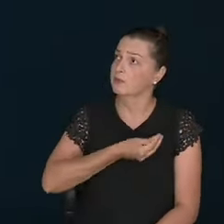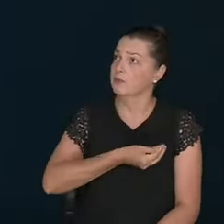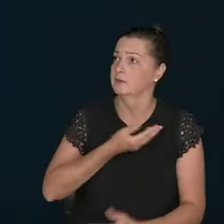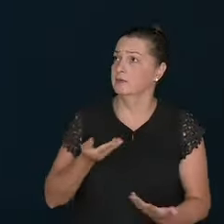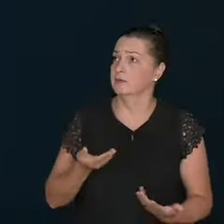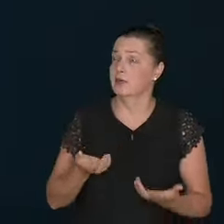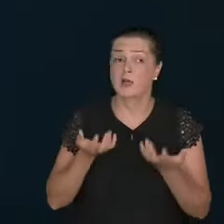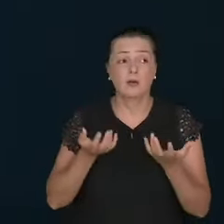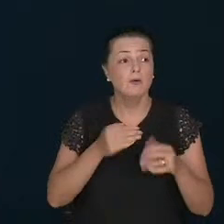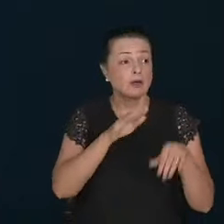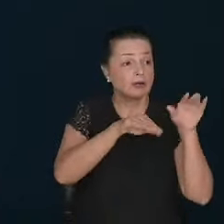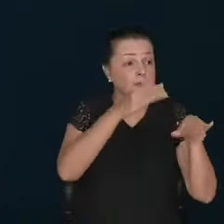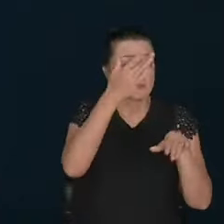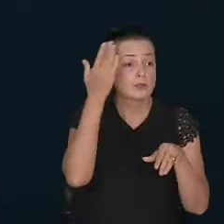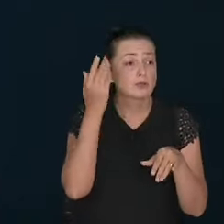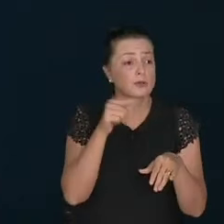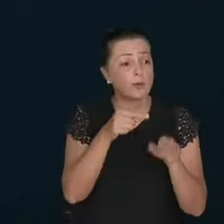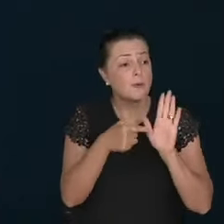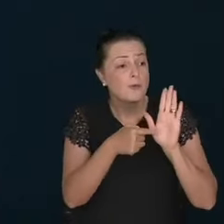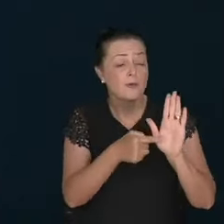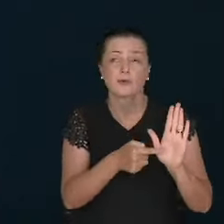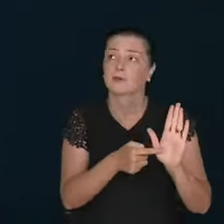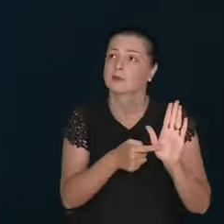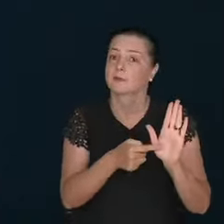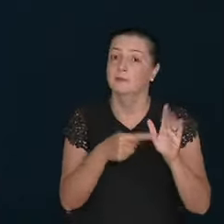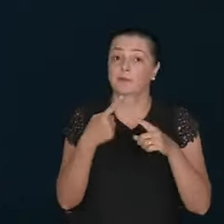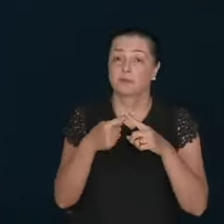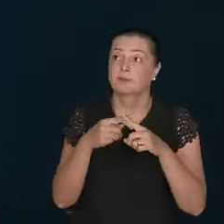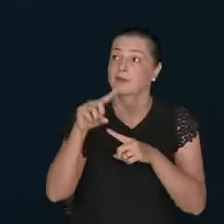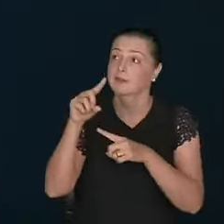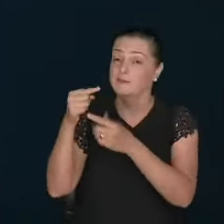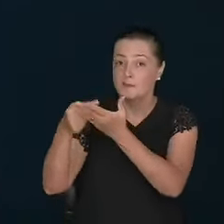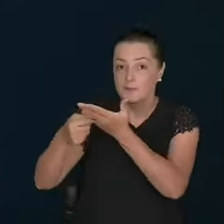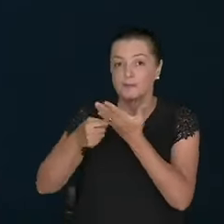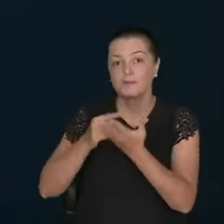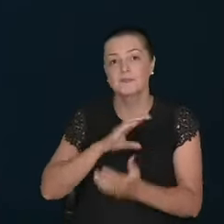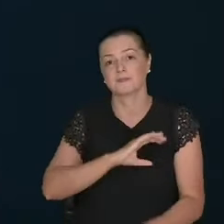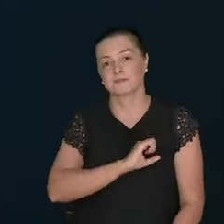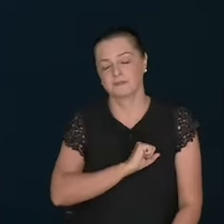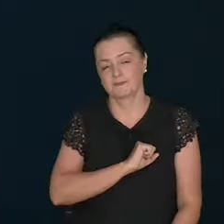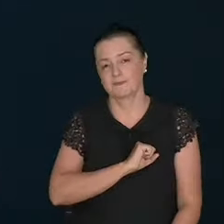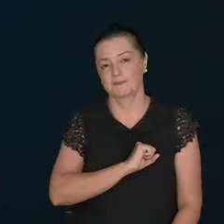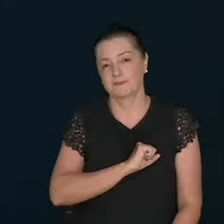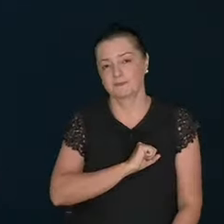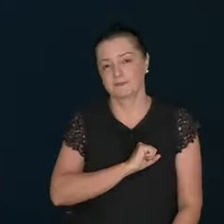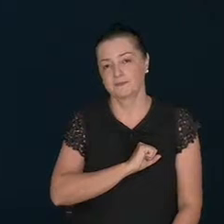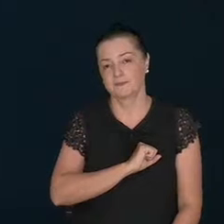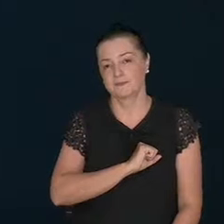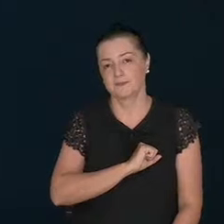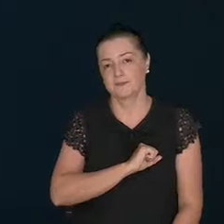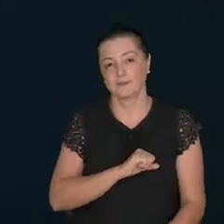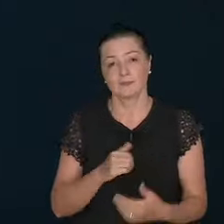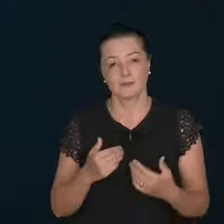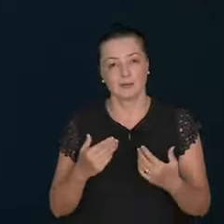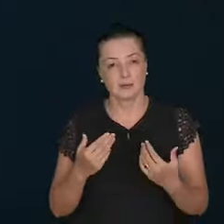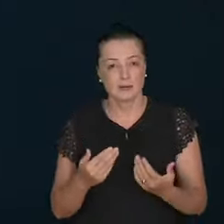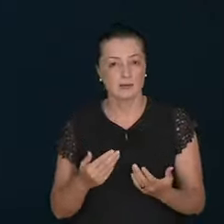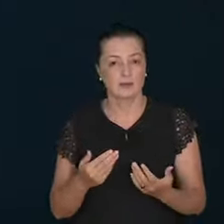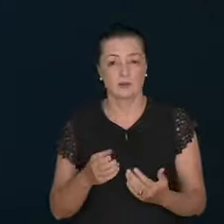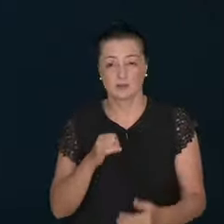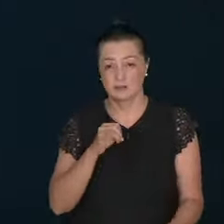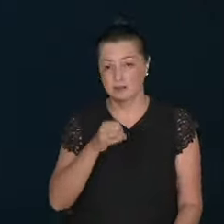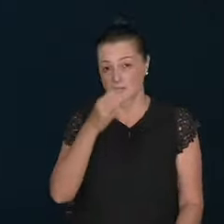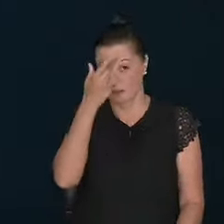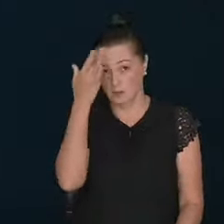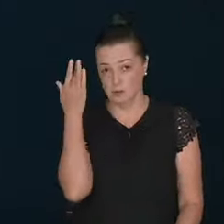wanted to take. To other people. What God has given me. So. When